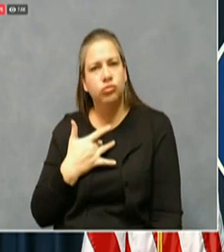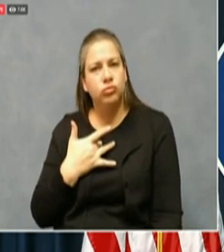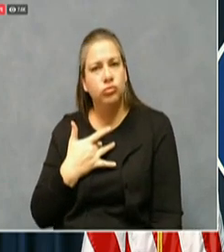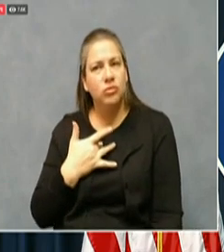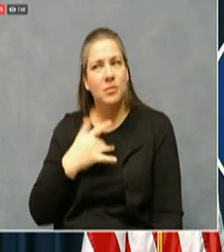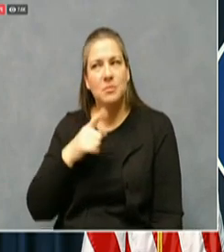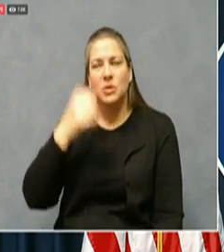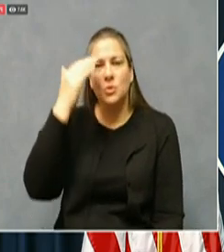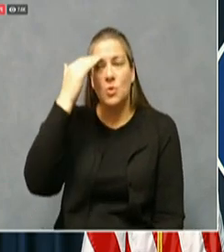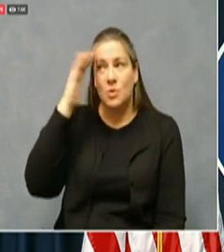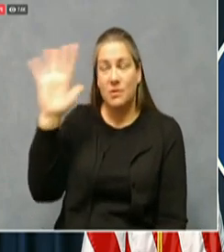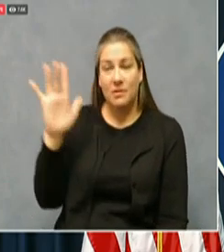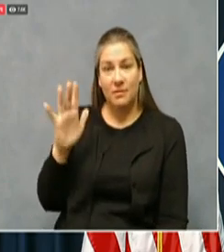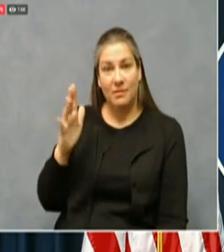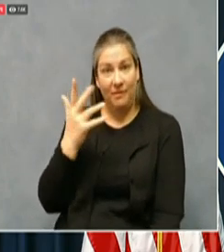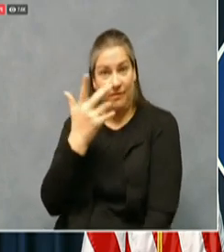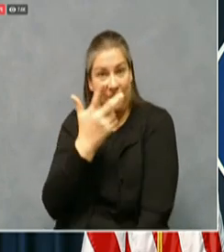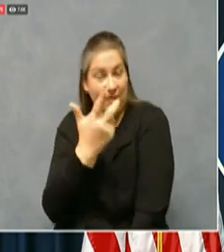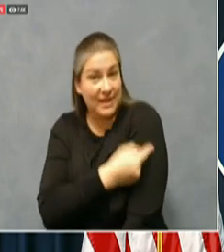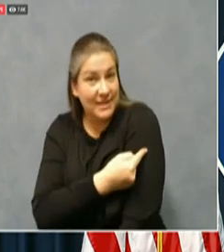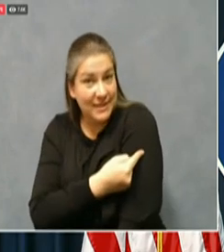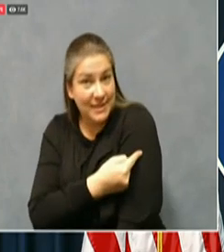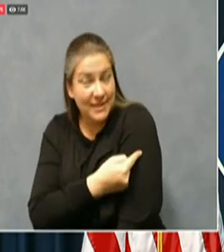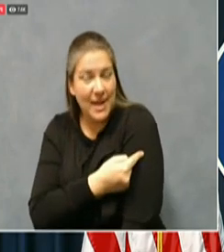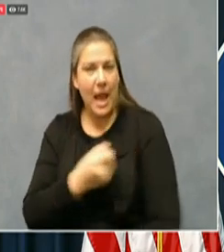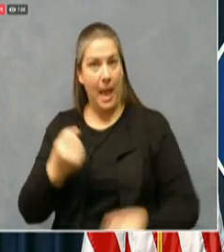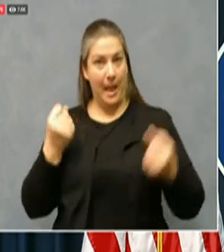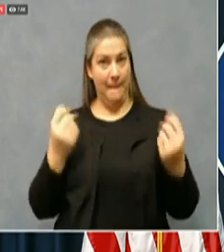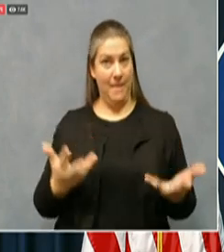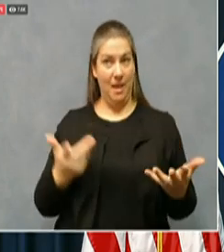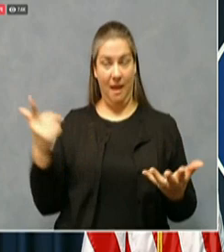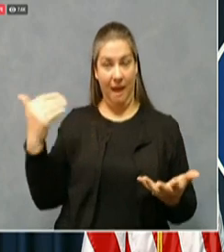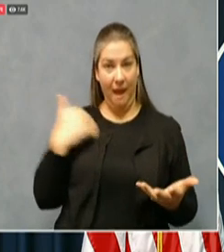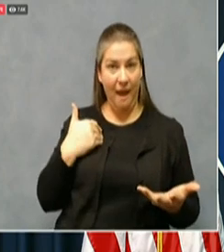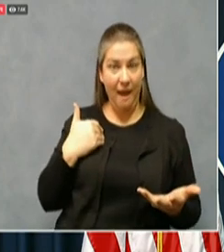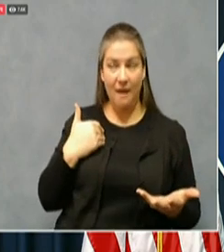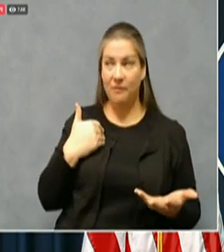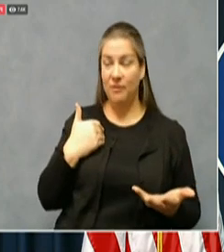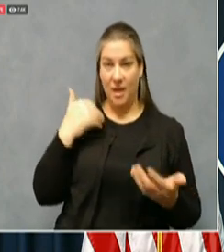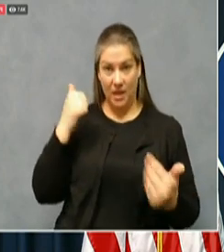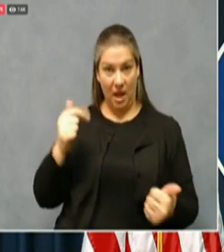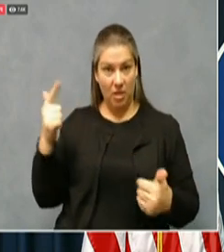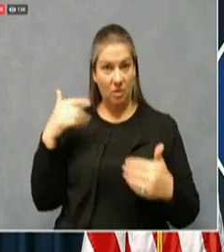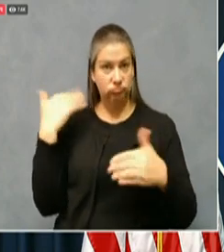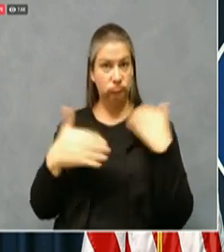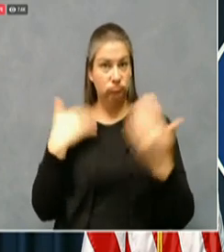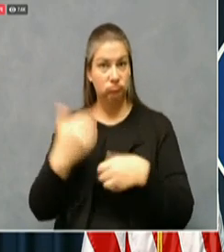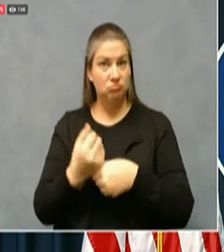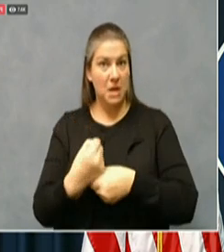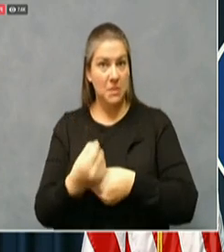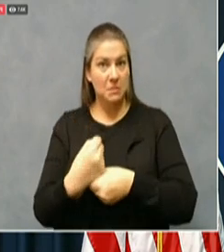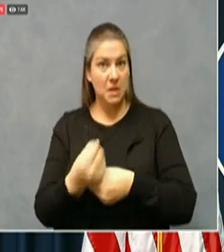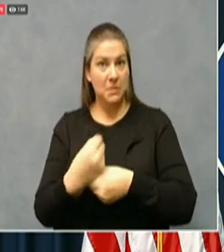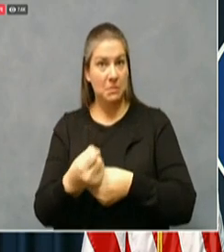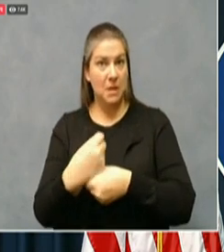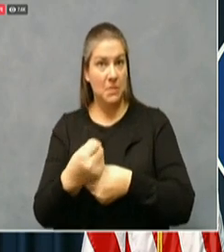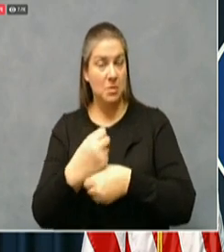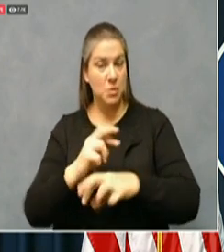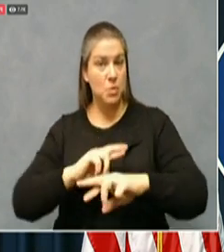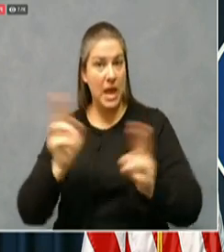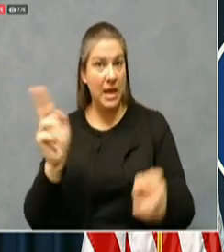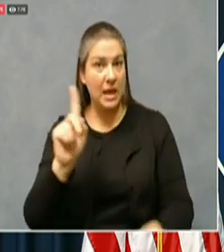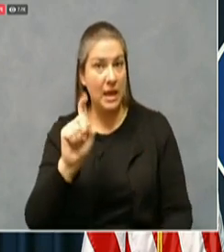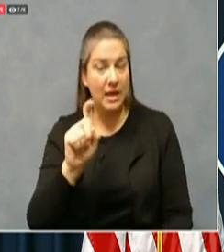how quickly they can ramp up manufacturing. But but we see an end. And my hope is that that our timetable actually start